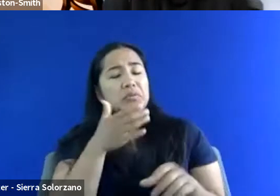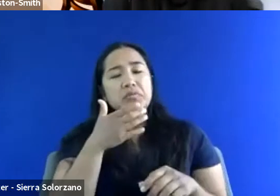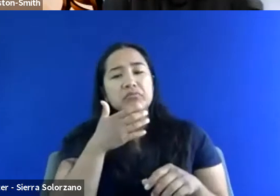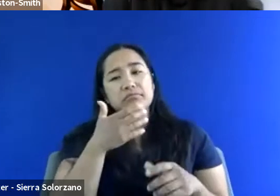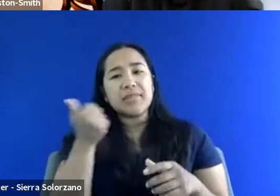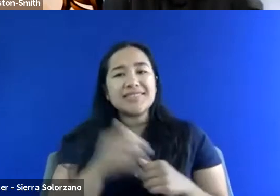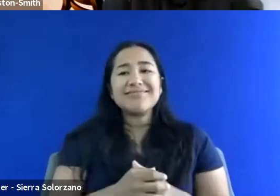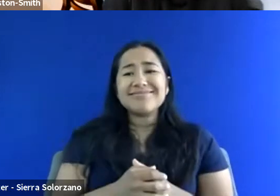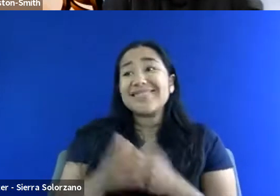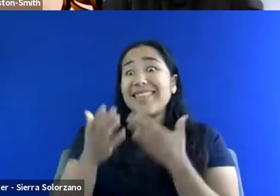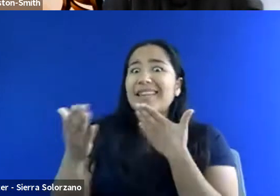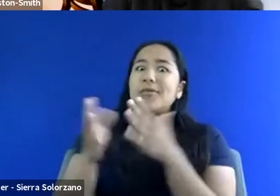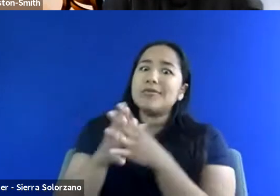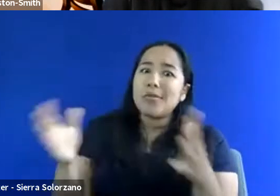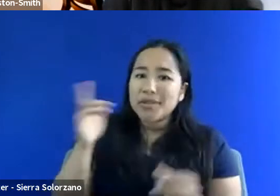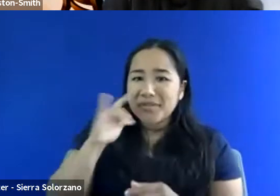Thank you so much for that.